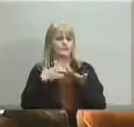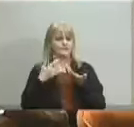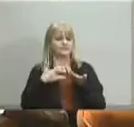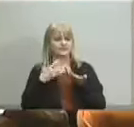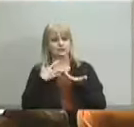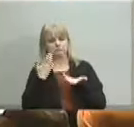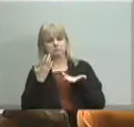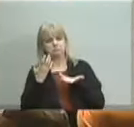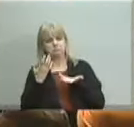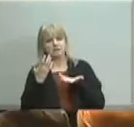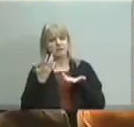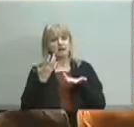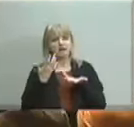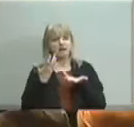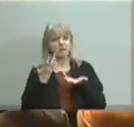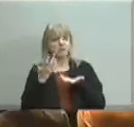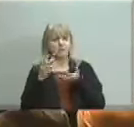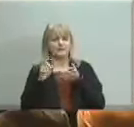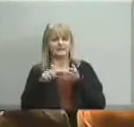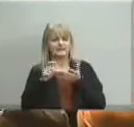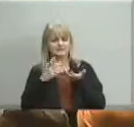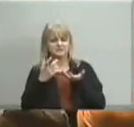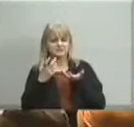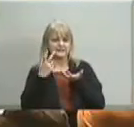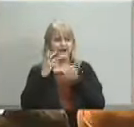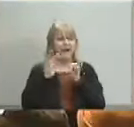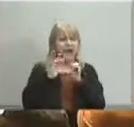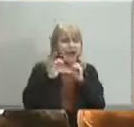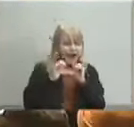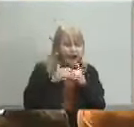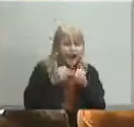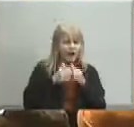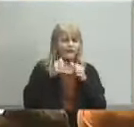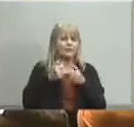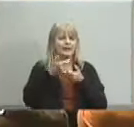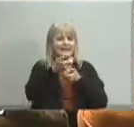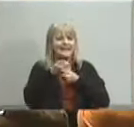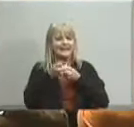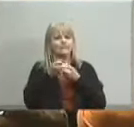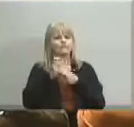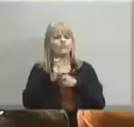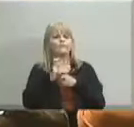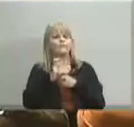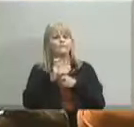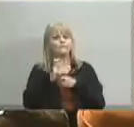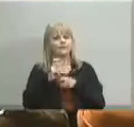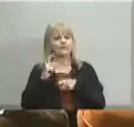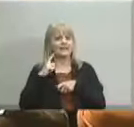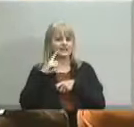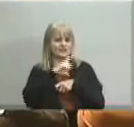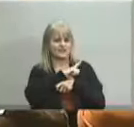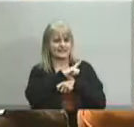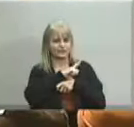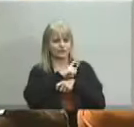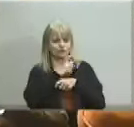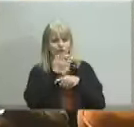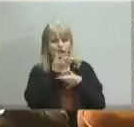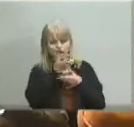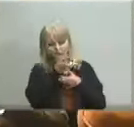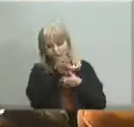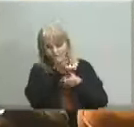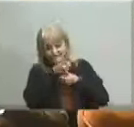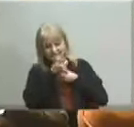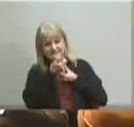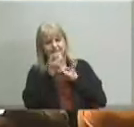out of the legislature not do we try am i i mean am i right about that i